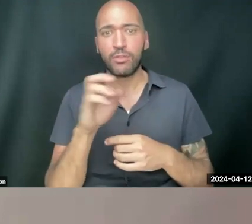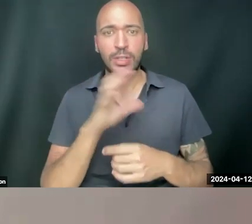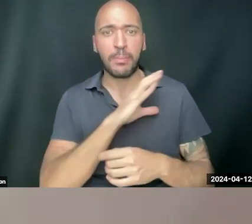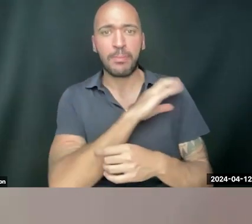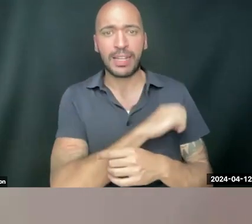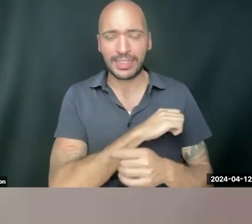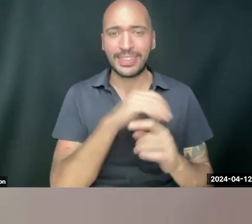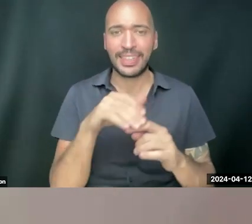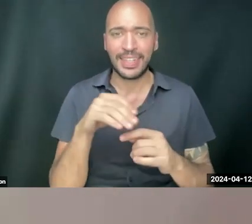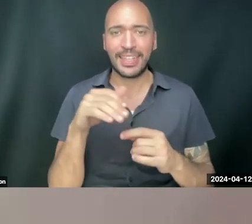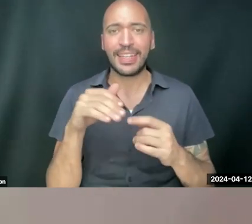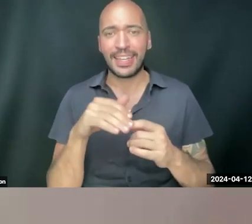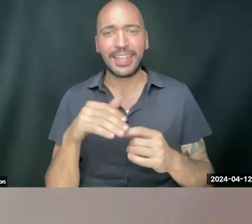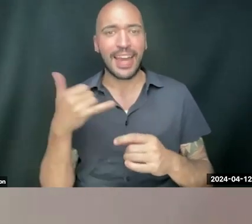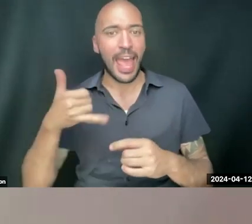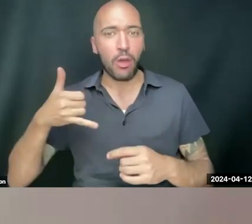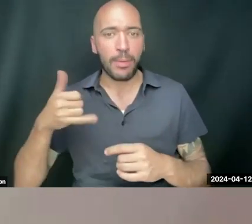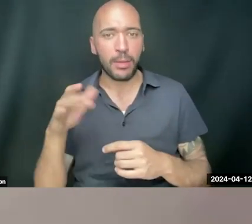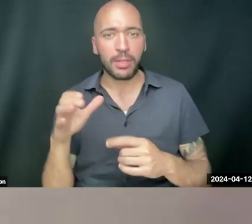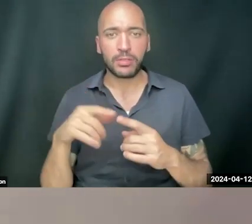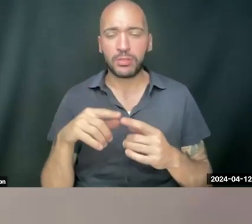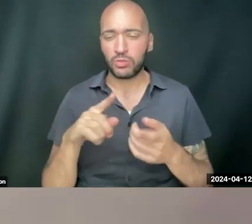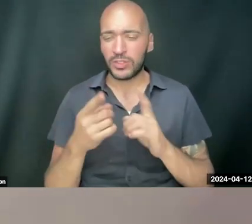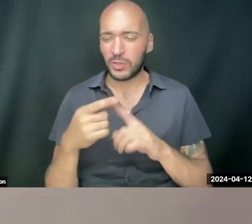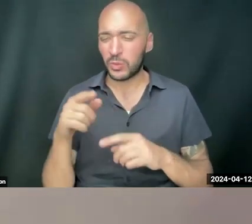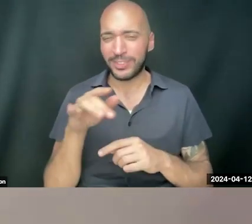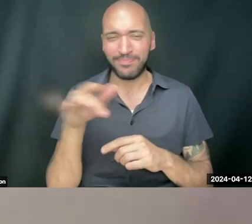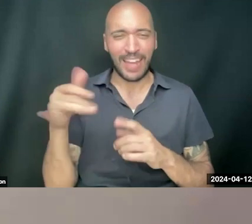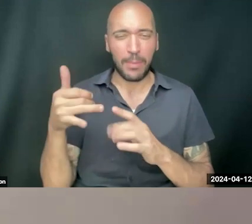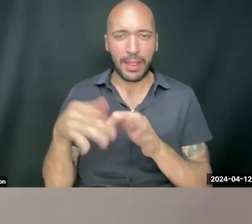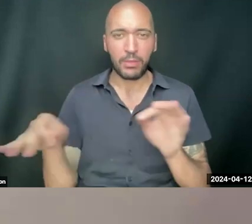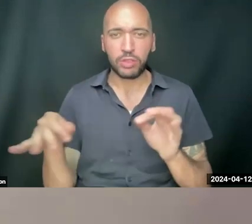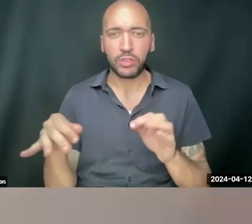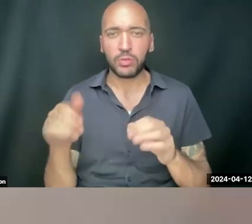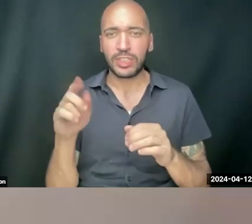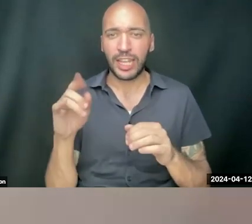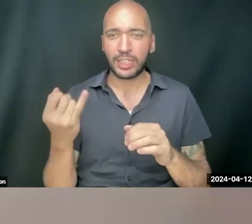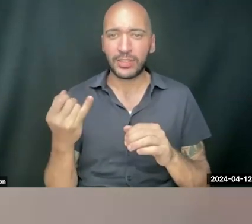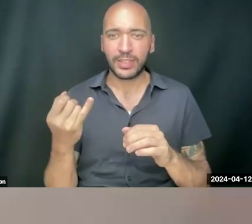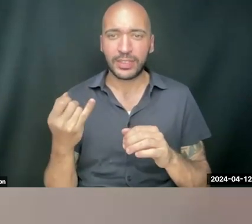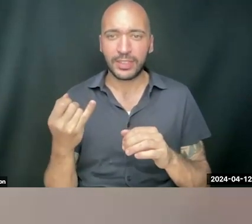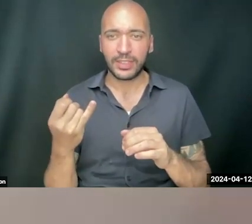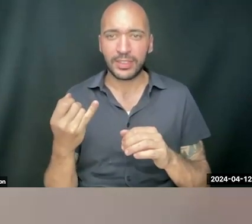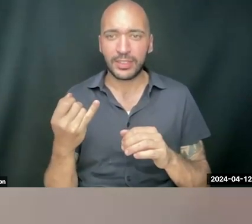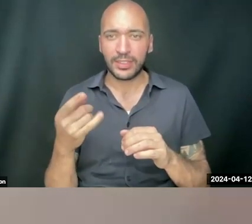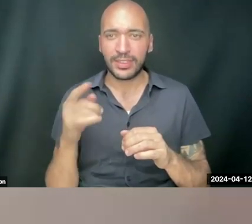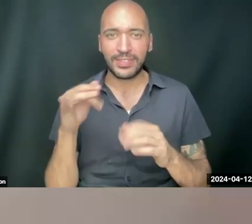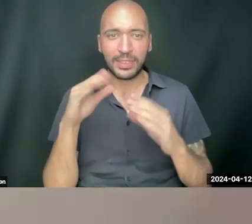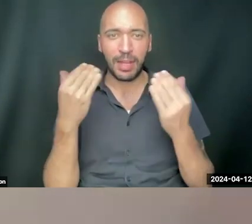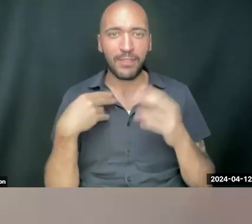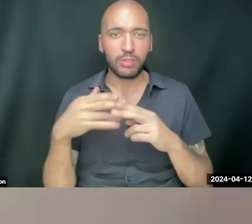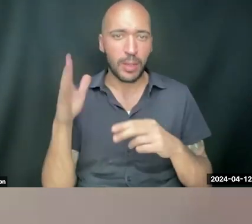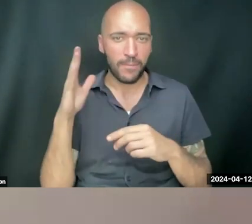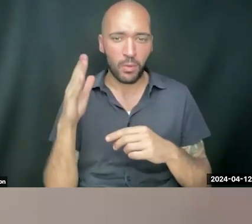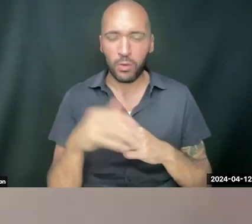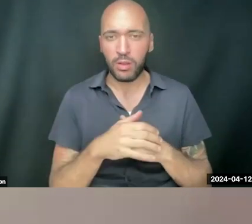actually translates to Philistine, which is, uh, an adjective, uh, Tiffany smiles, because I've mentioned that previously.